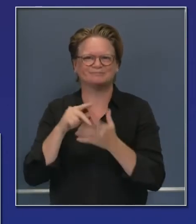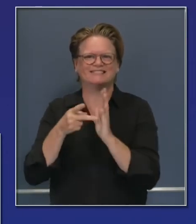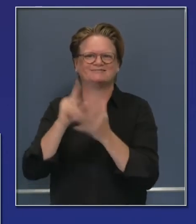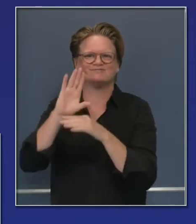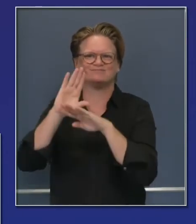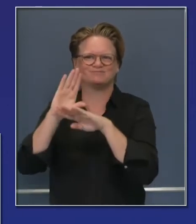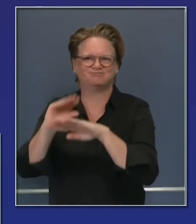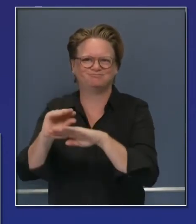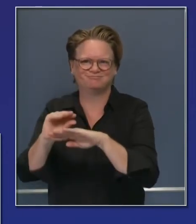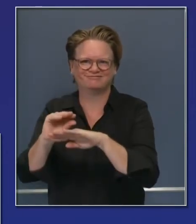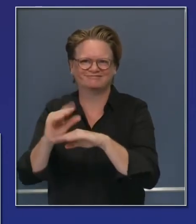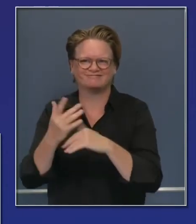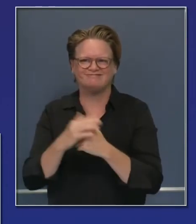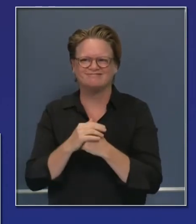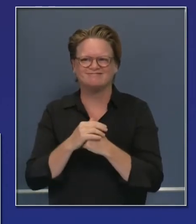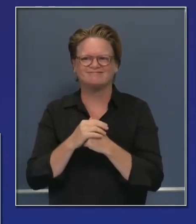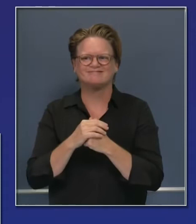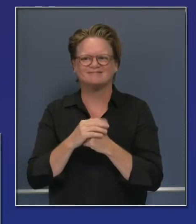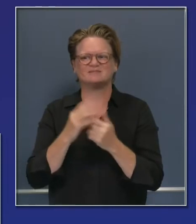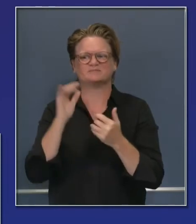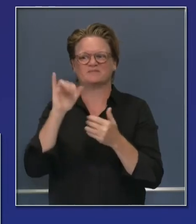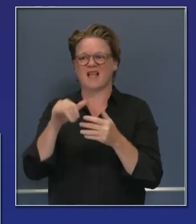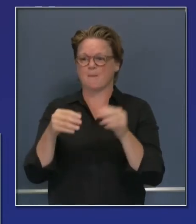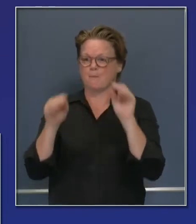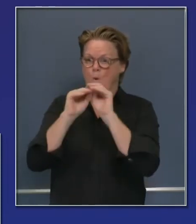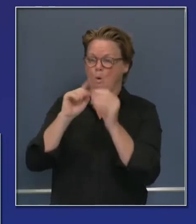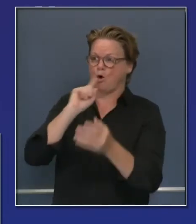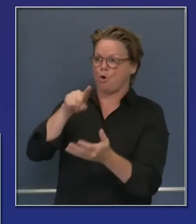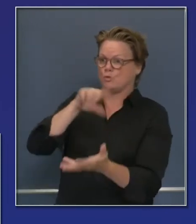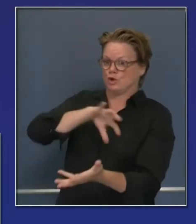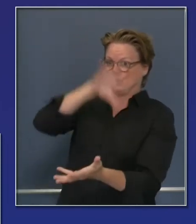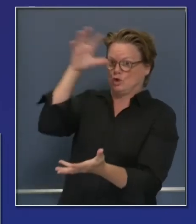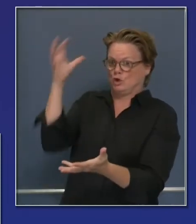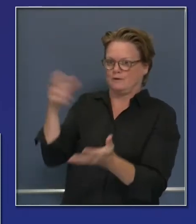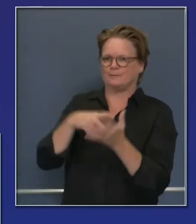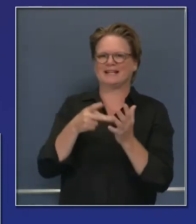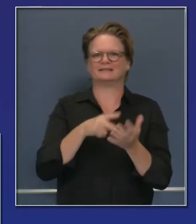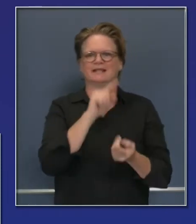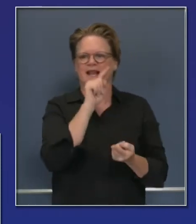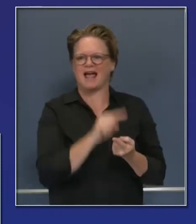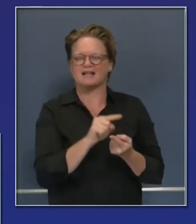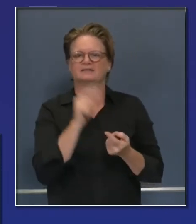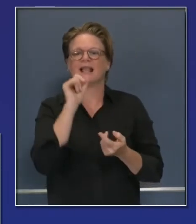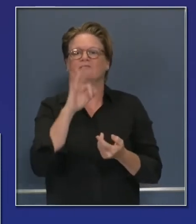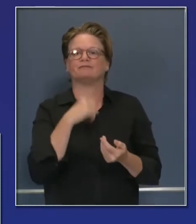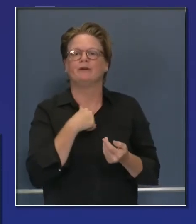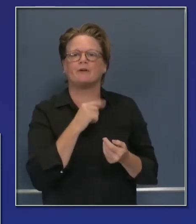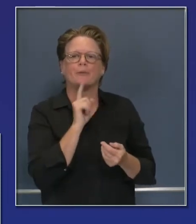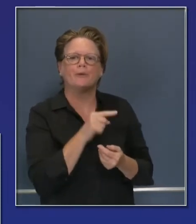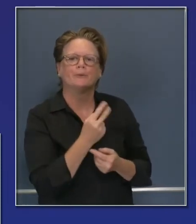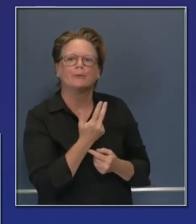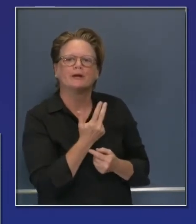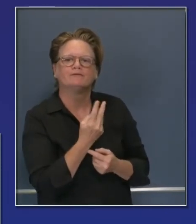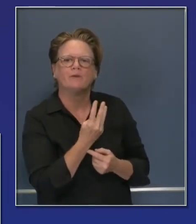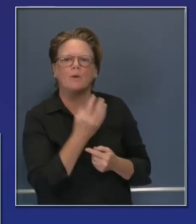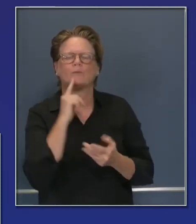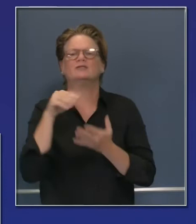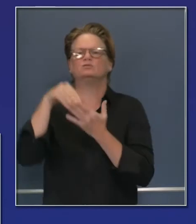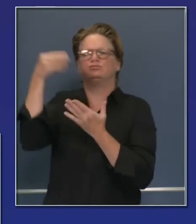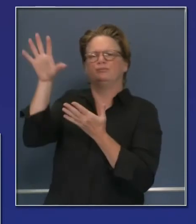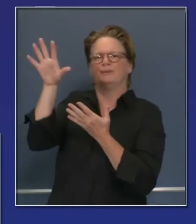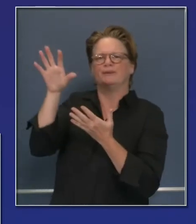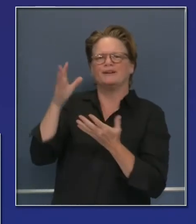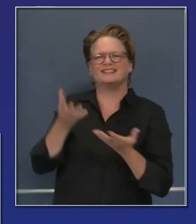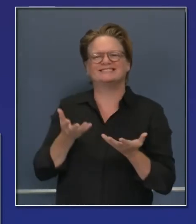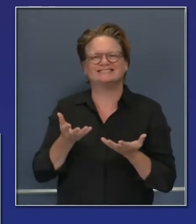Less tests, a little bit higher price. But, again, the price up to 40,000 tests is, again, a third of the lower